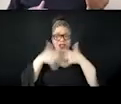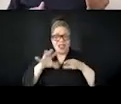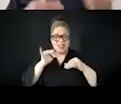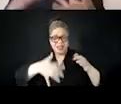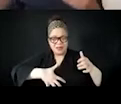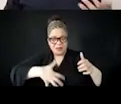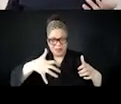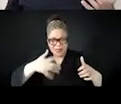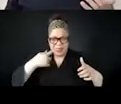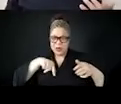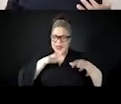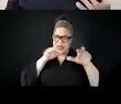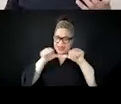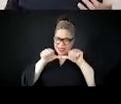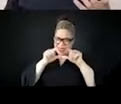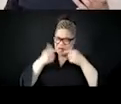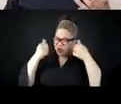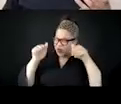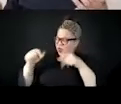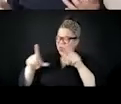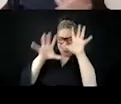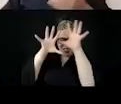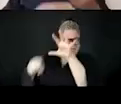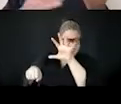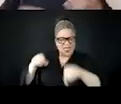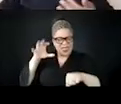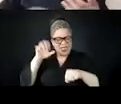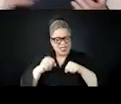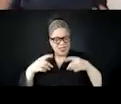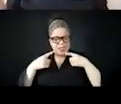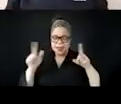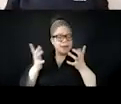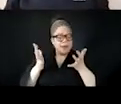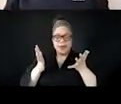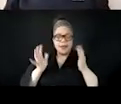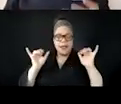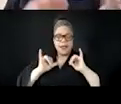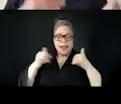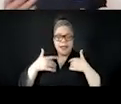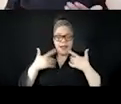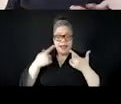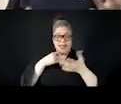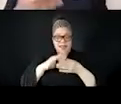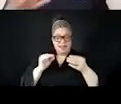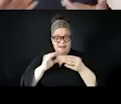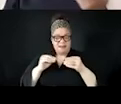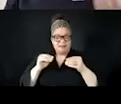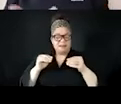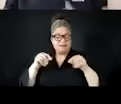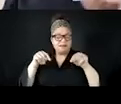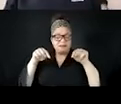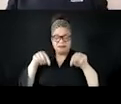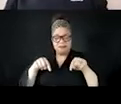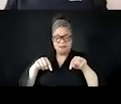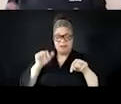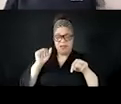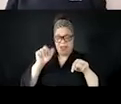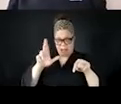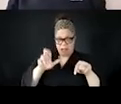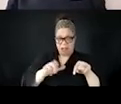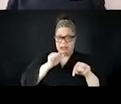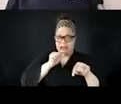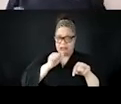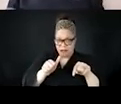these are not, you know, it's not like these are like one-off things. Like this is the type of business that the FBI was